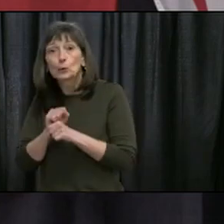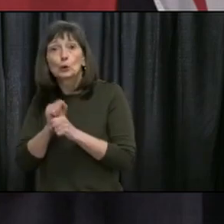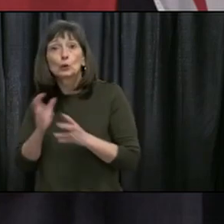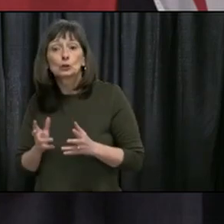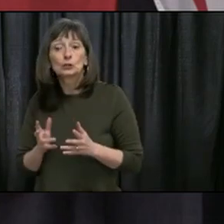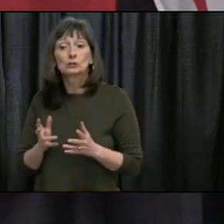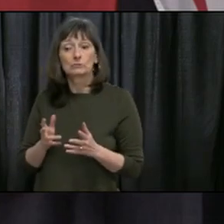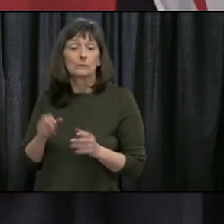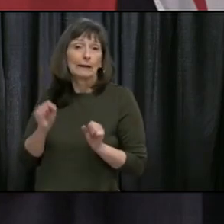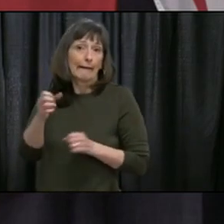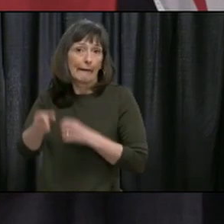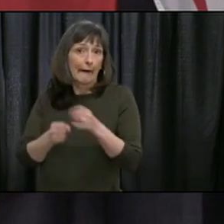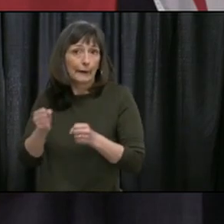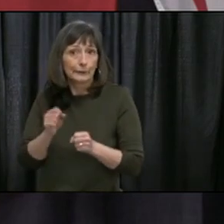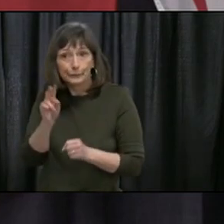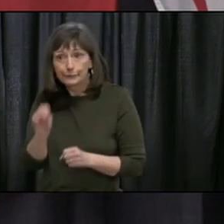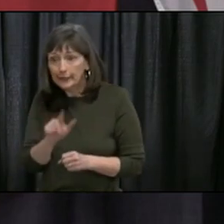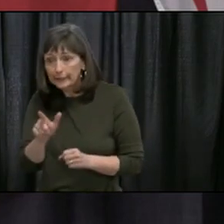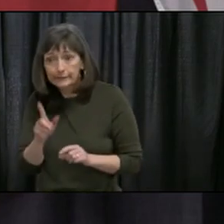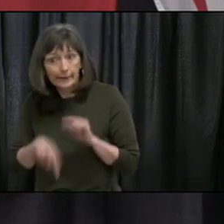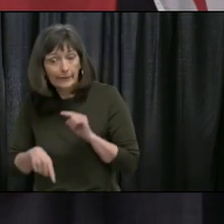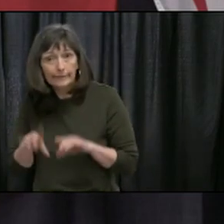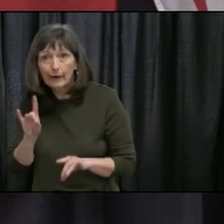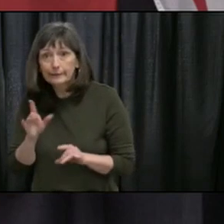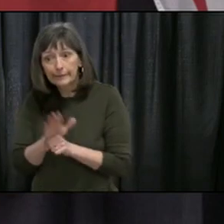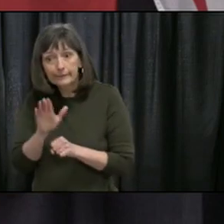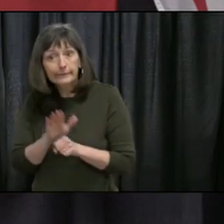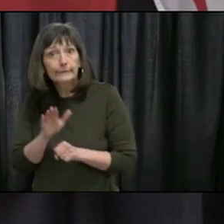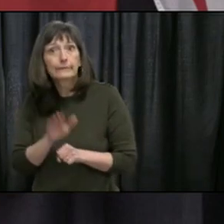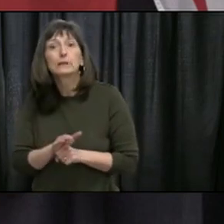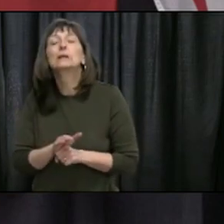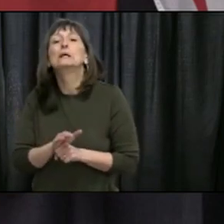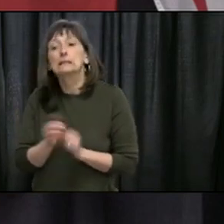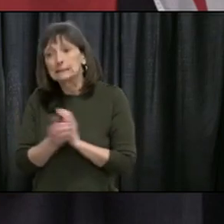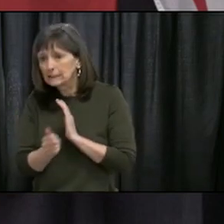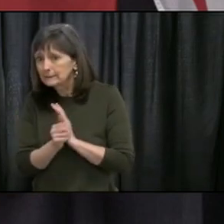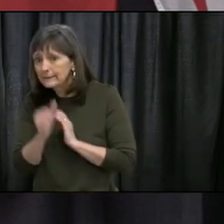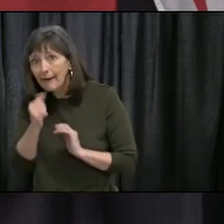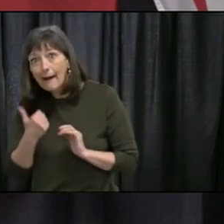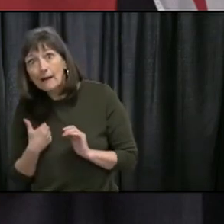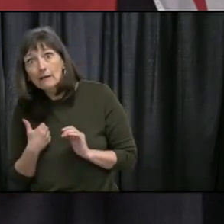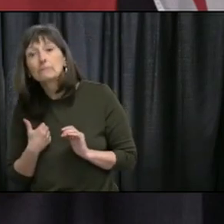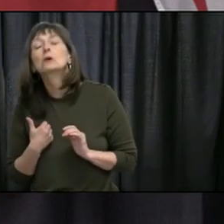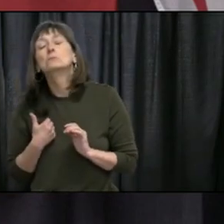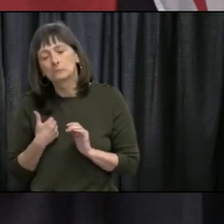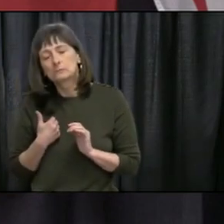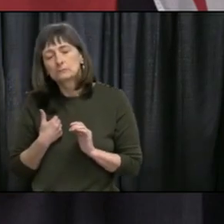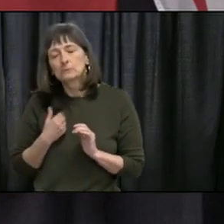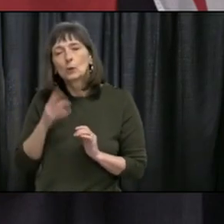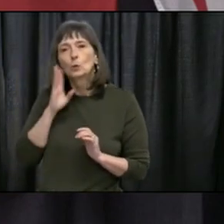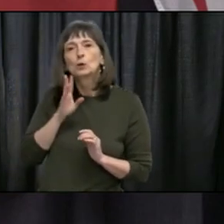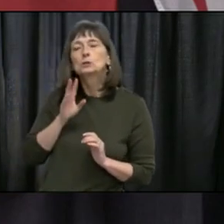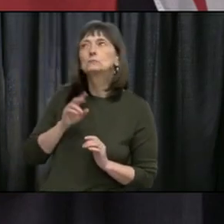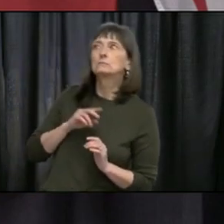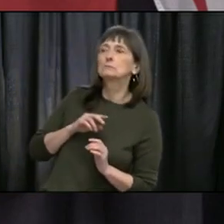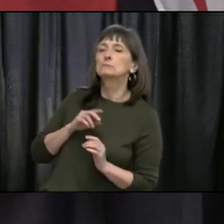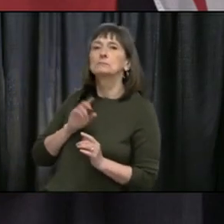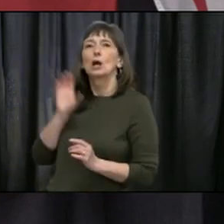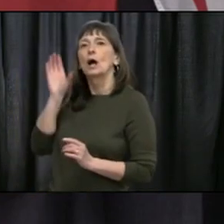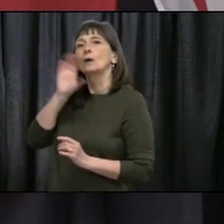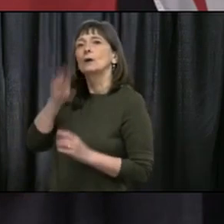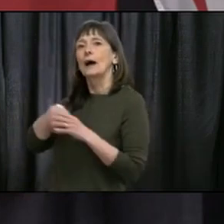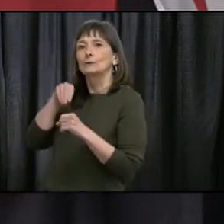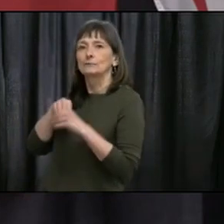Newfoundlanders and Labradorians. And from time to time, if we can't find that skill set here, well, the businesses will look to other means to be able to do that.